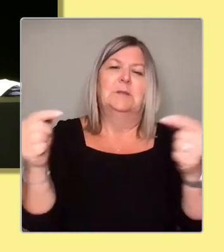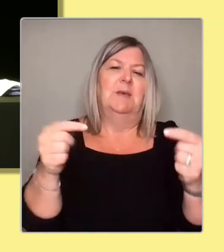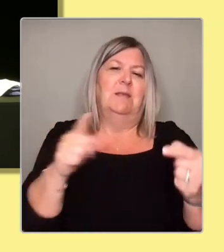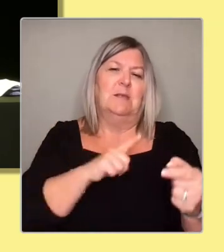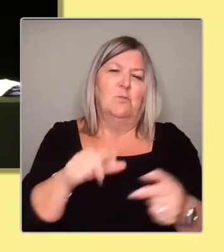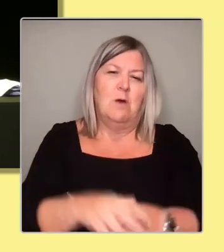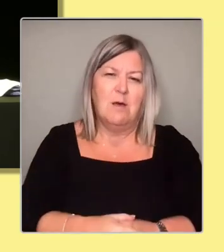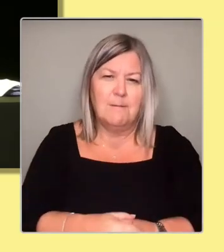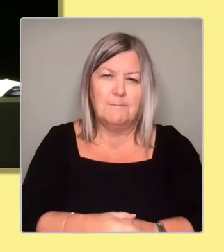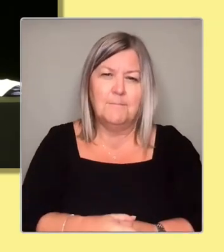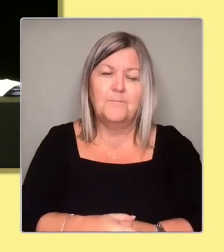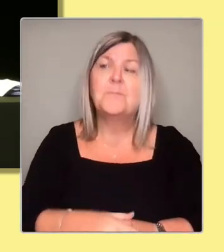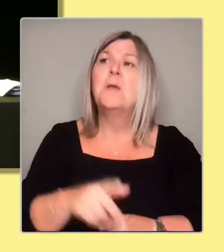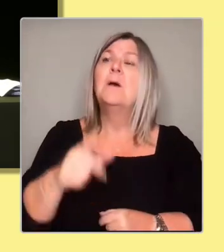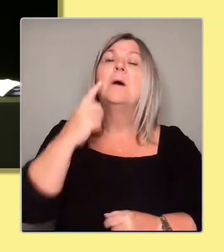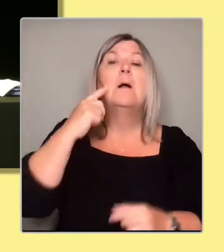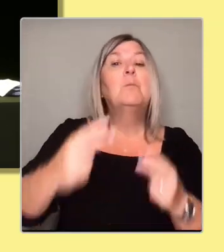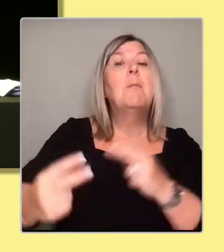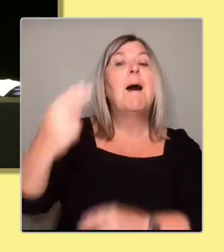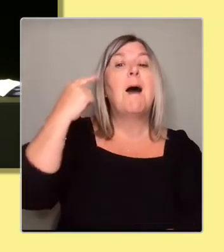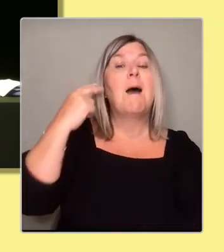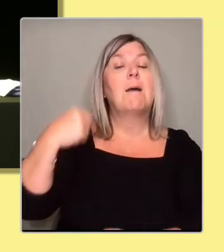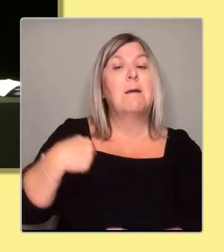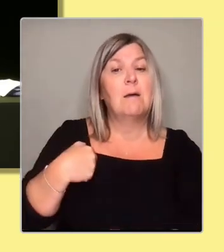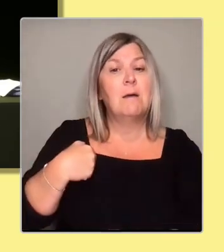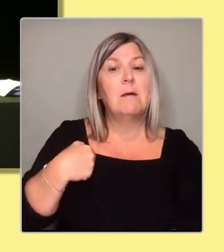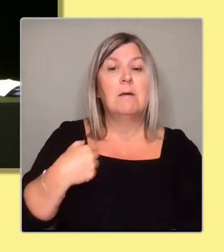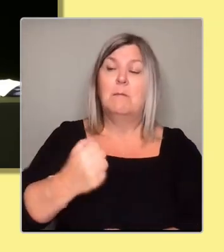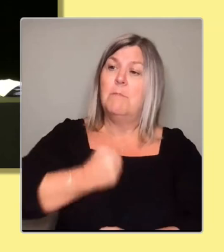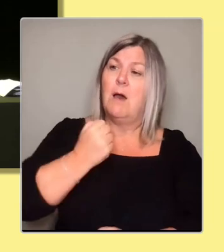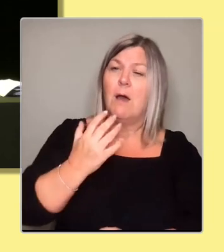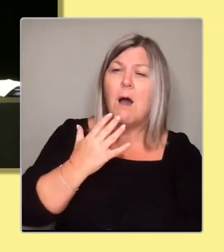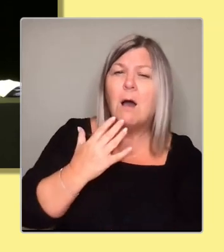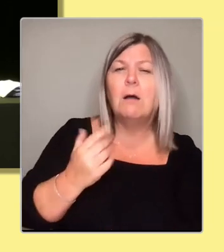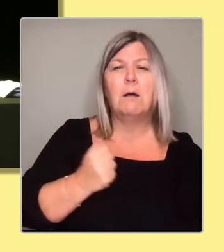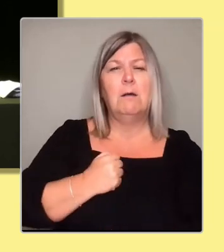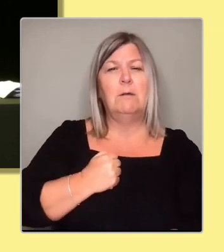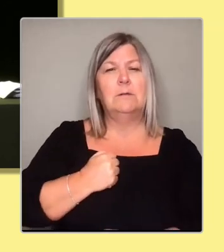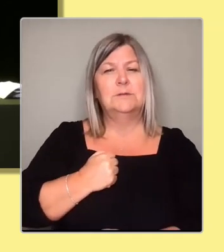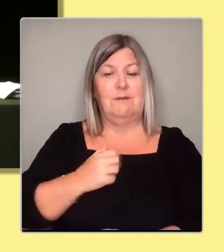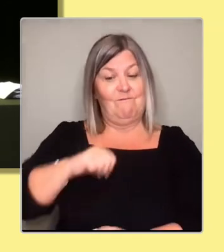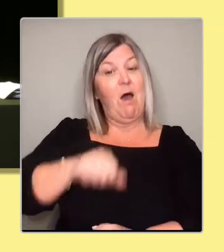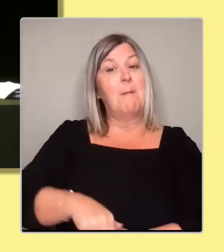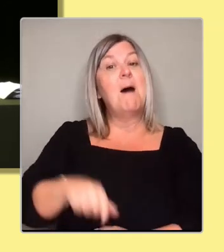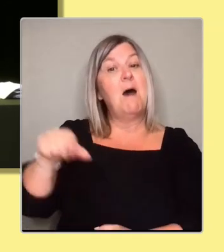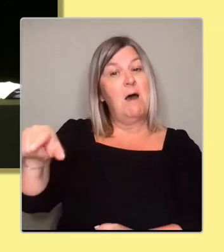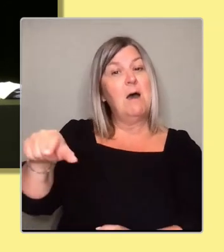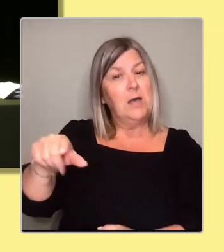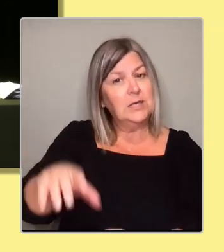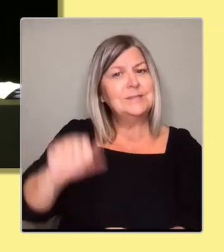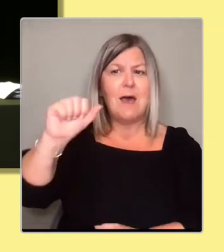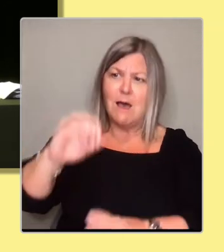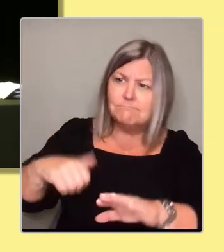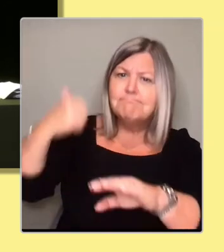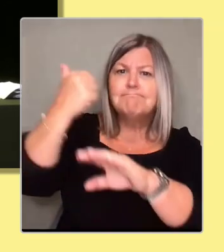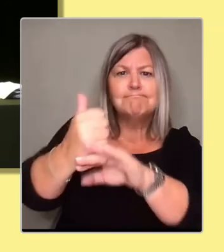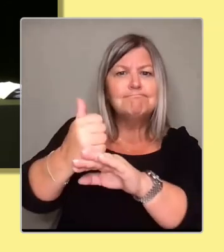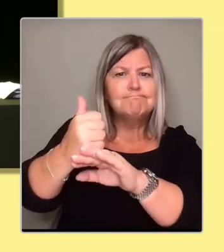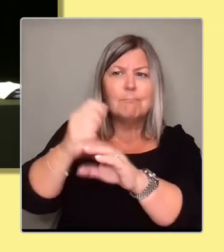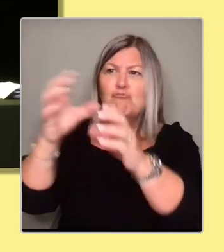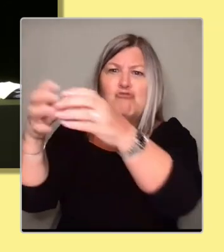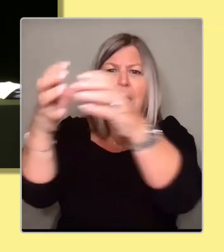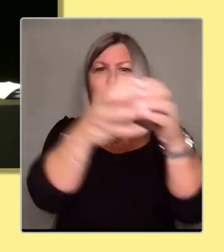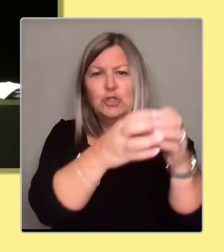back to my uncles, my farming uncles who started those branches in the 70s, with that belief